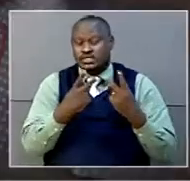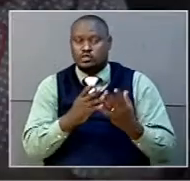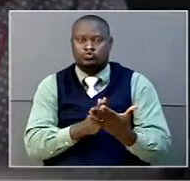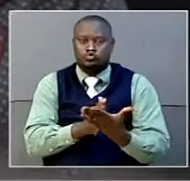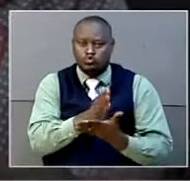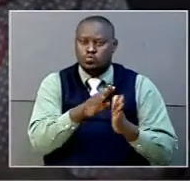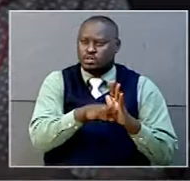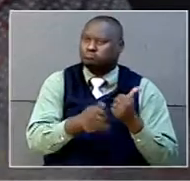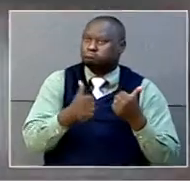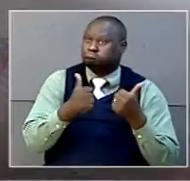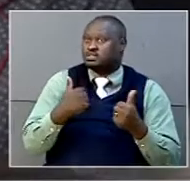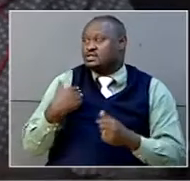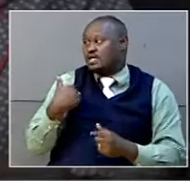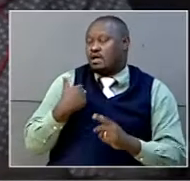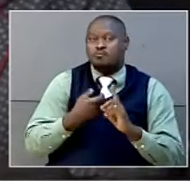in October.